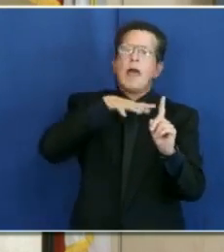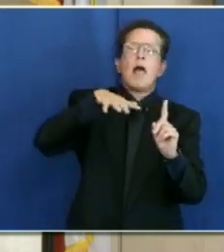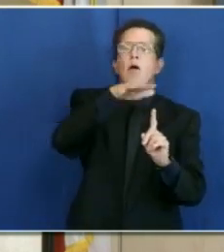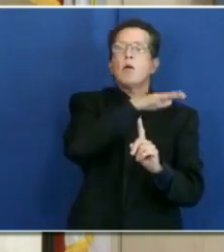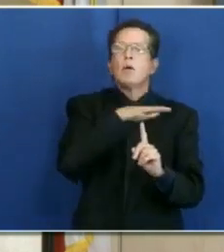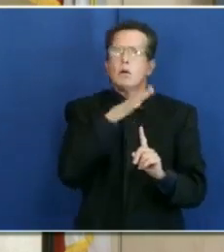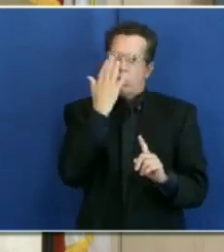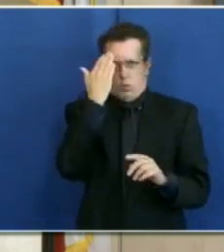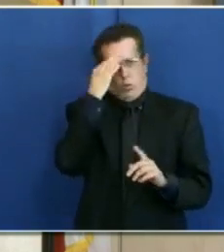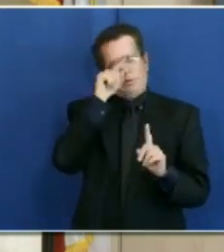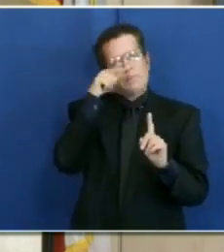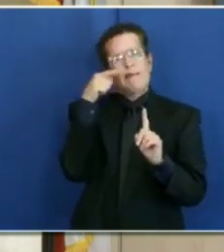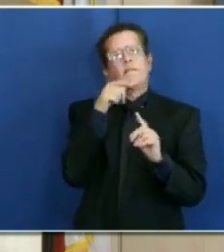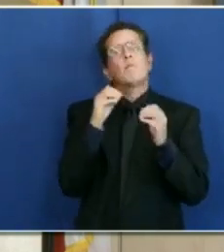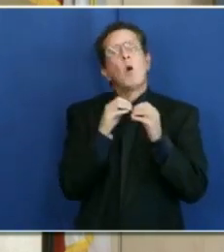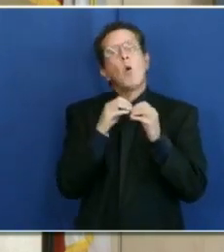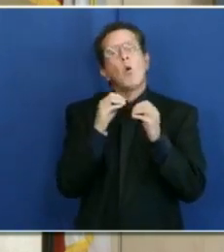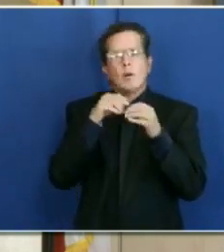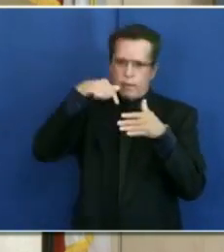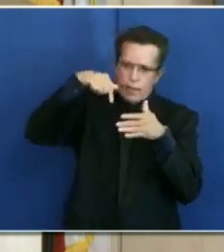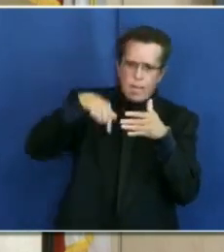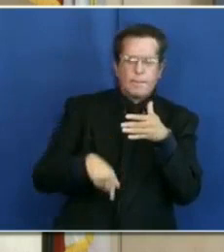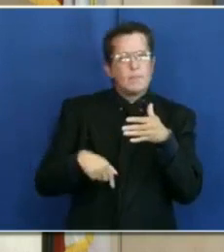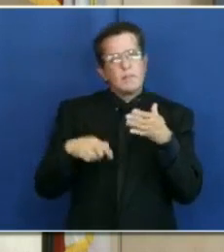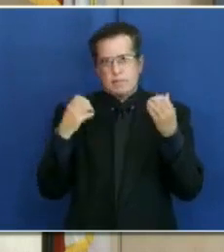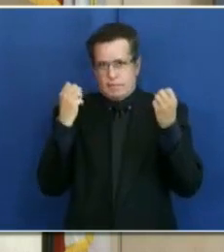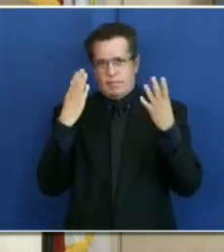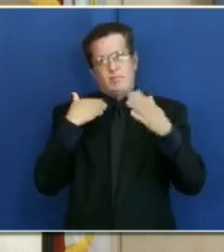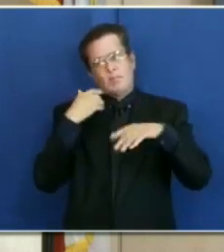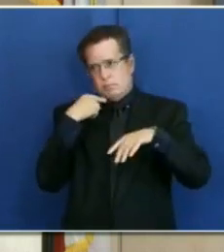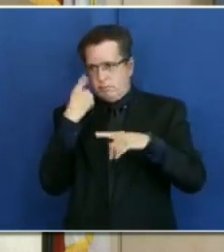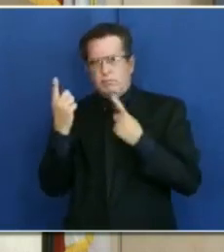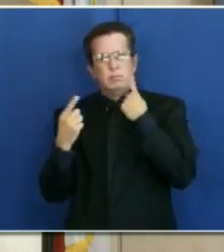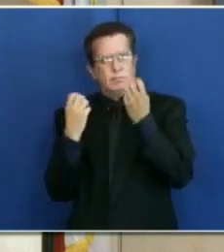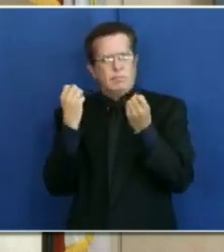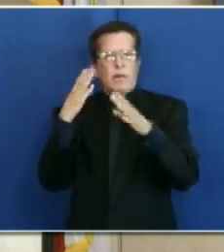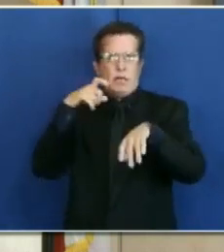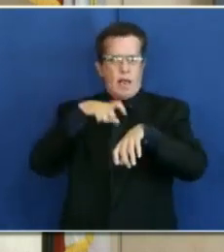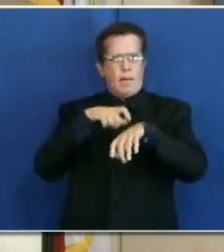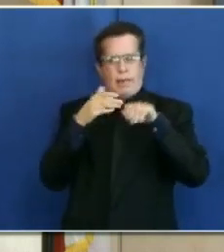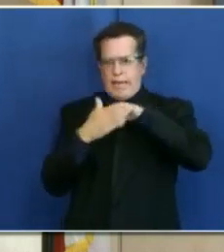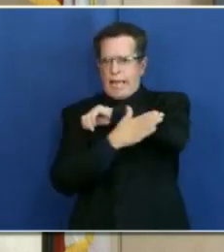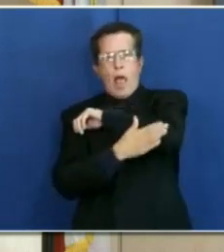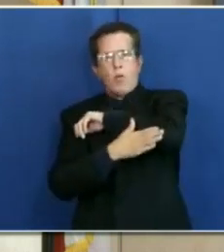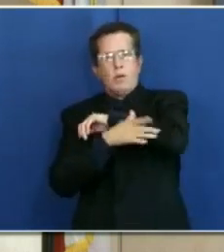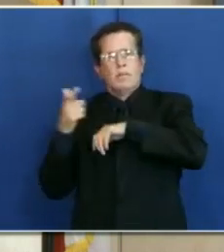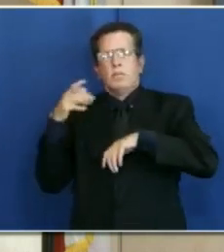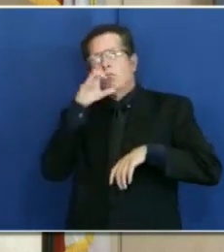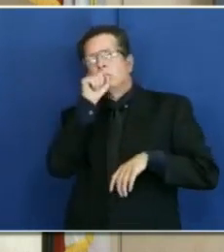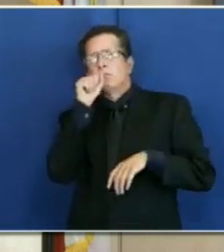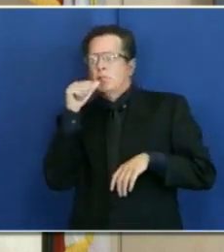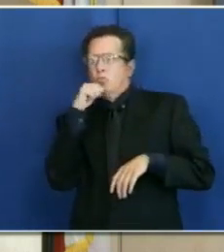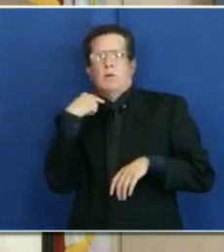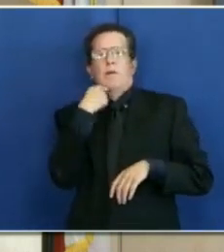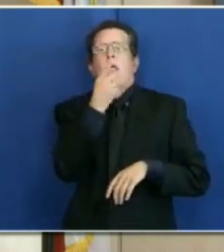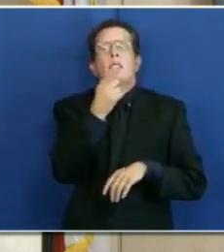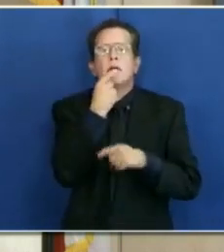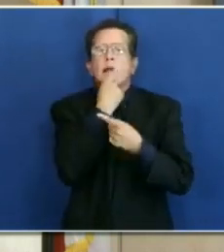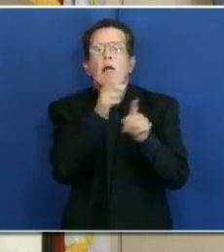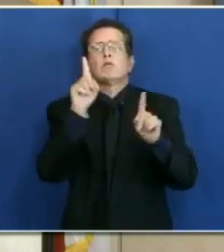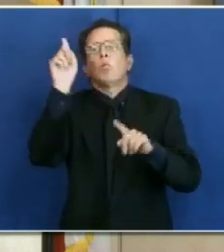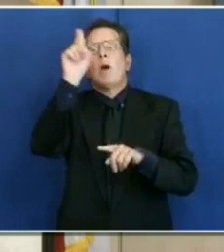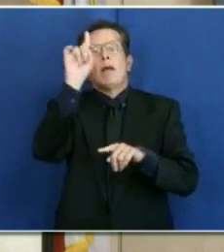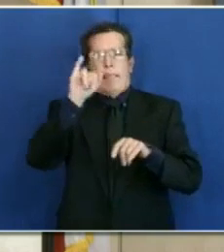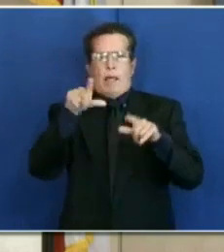announces. We have been for months telling them the same thing. The county is not releasing those locations. They